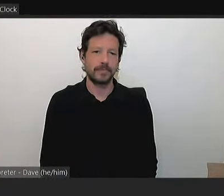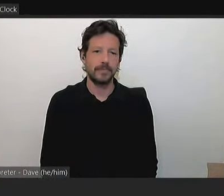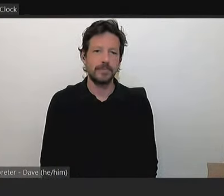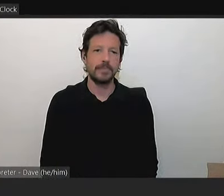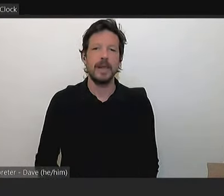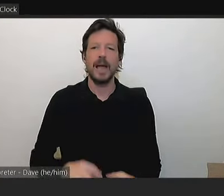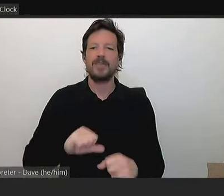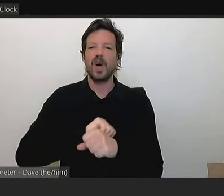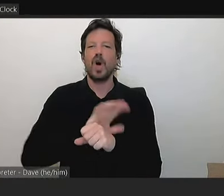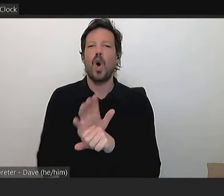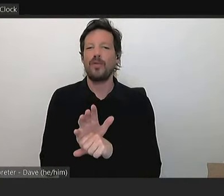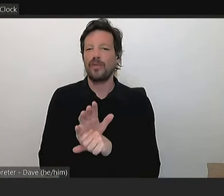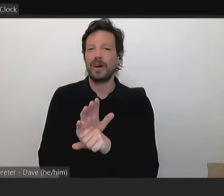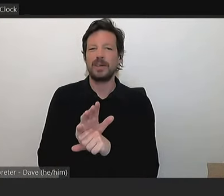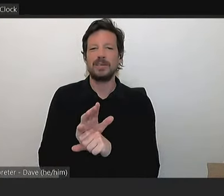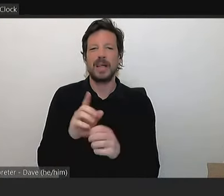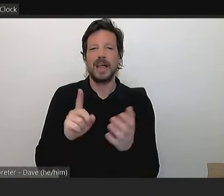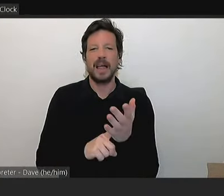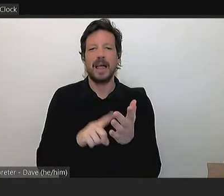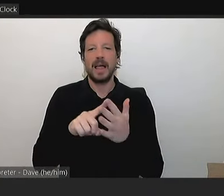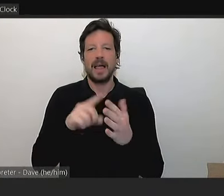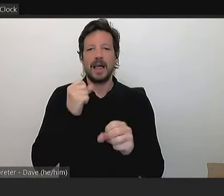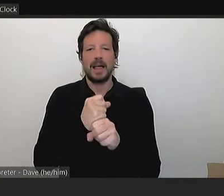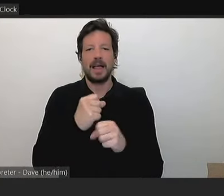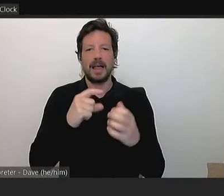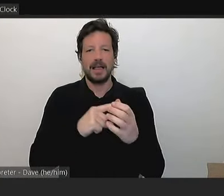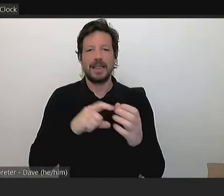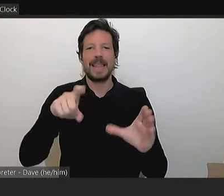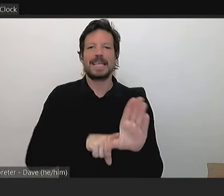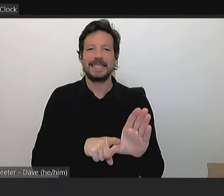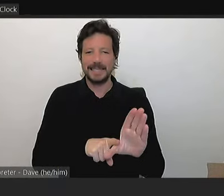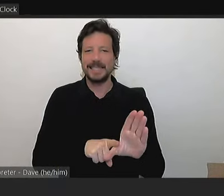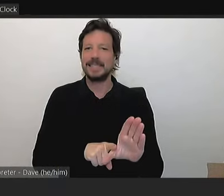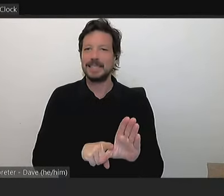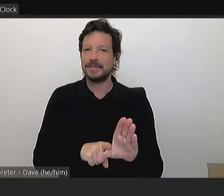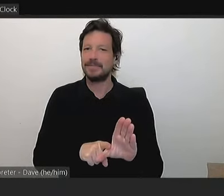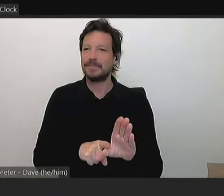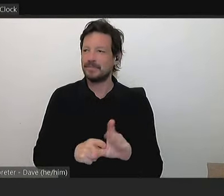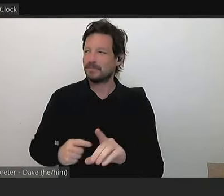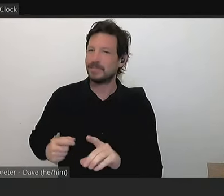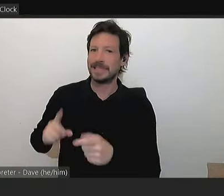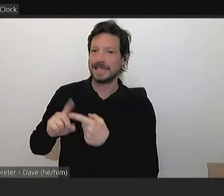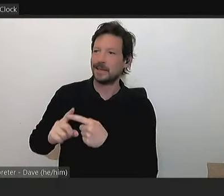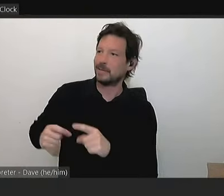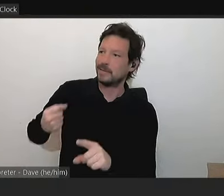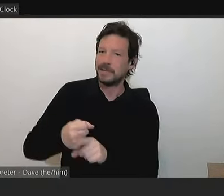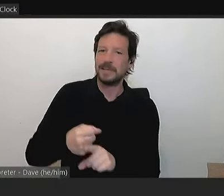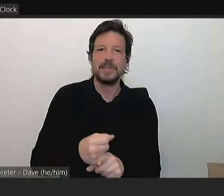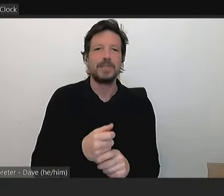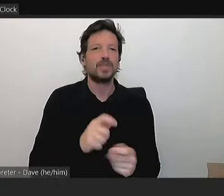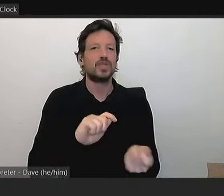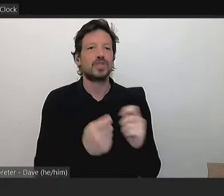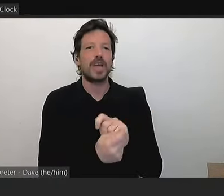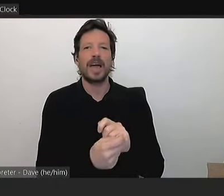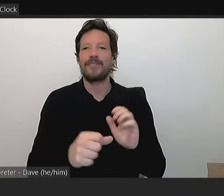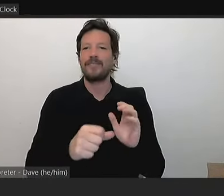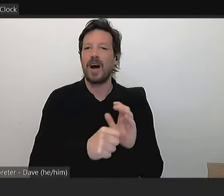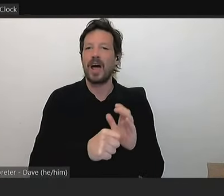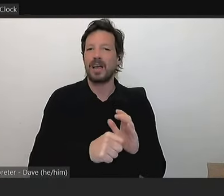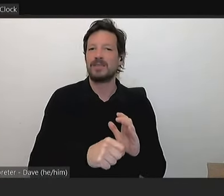piece which has, I think, shifted some things in the sort of financial landscape. And importantly,